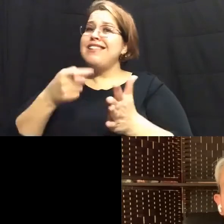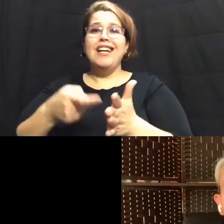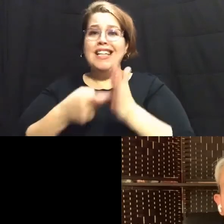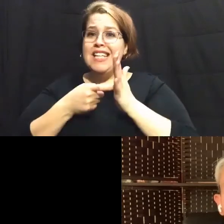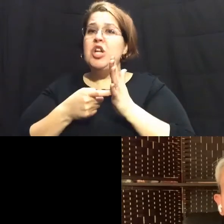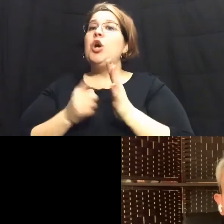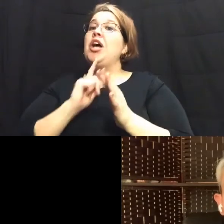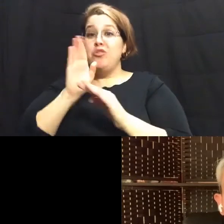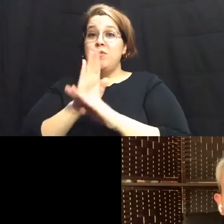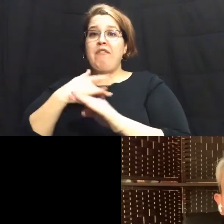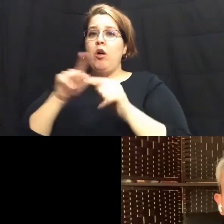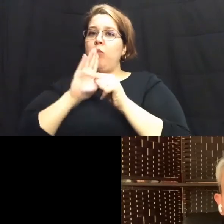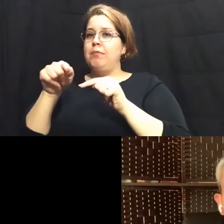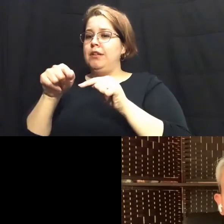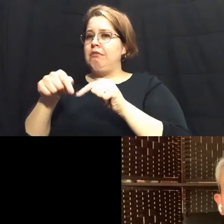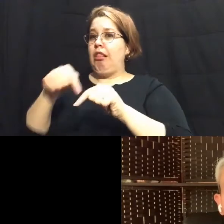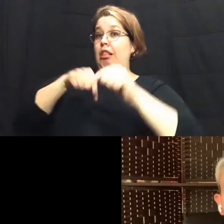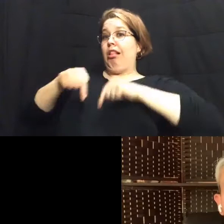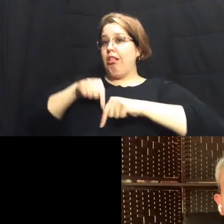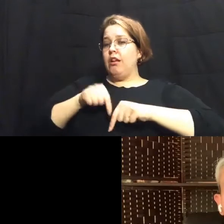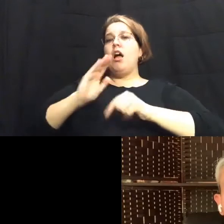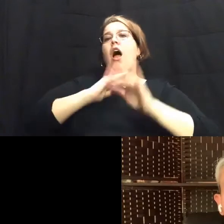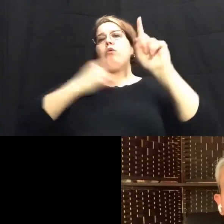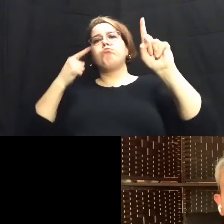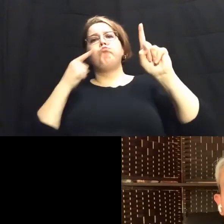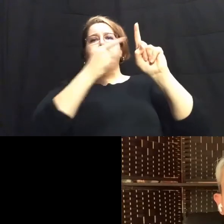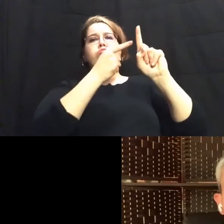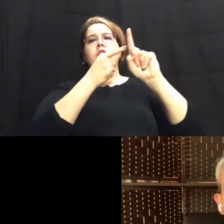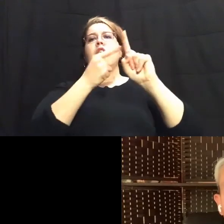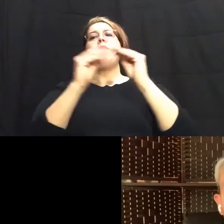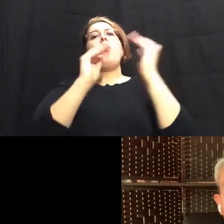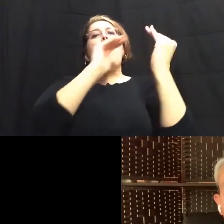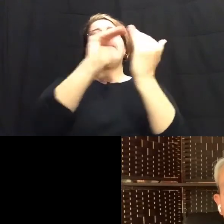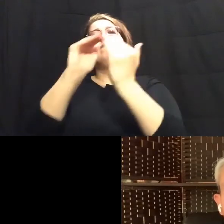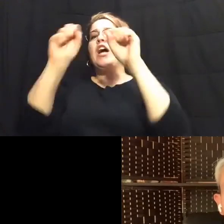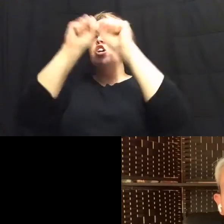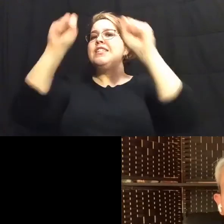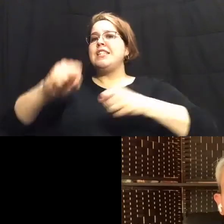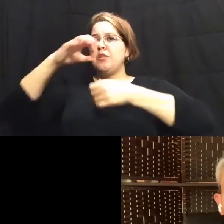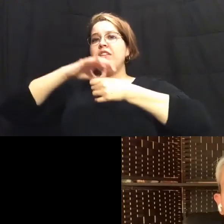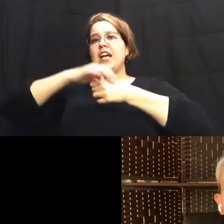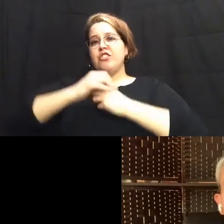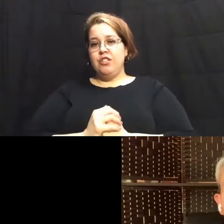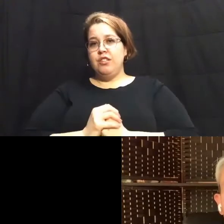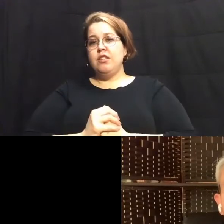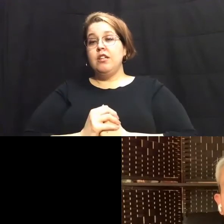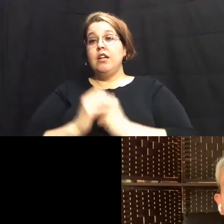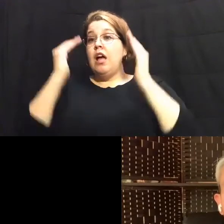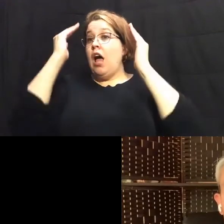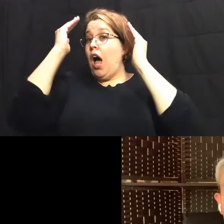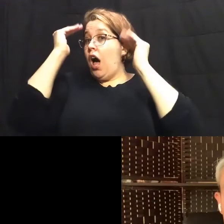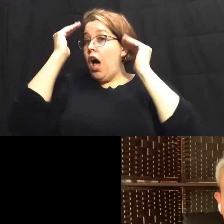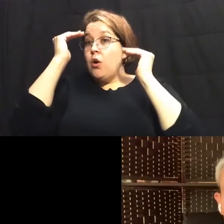step backward uh in in our pursuit of a a fair system of elections i hope it is not